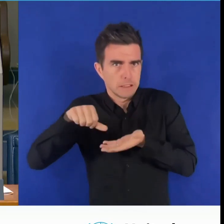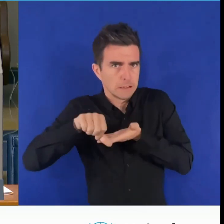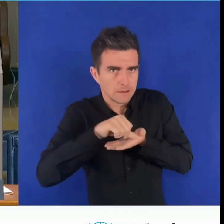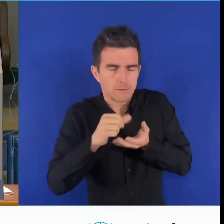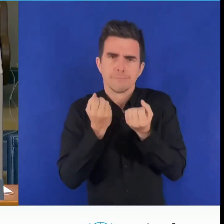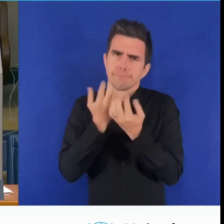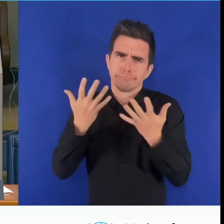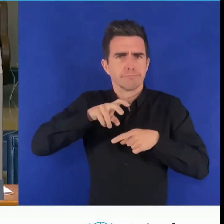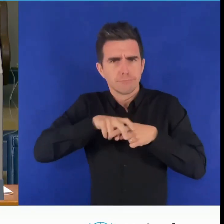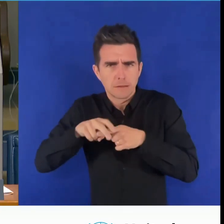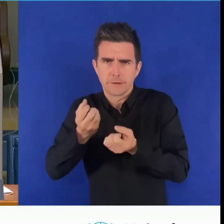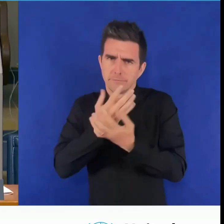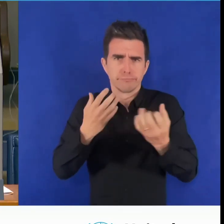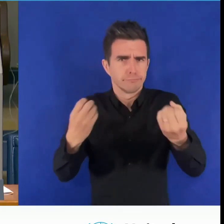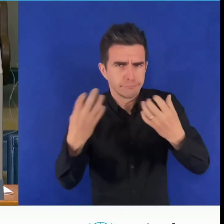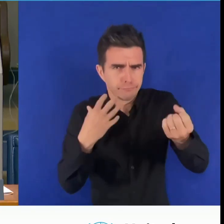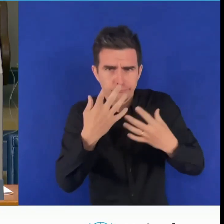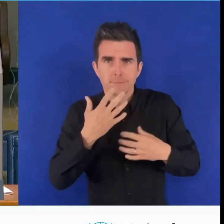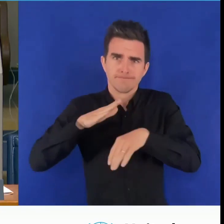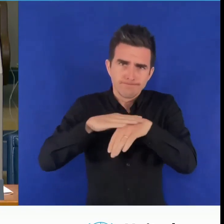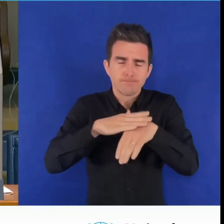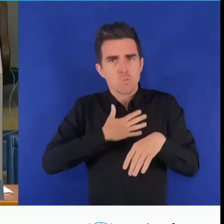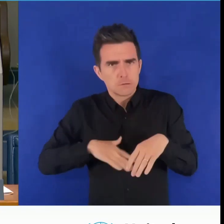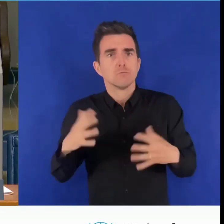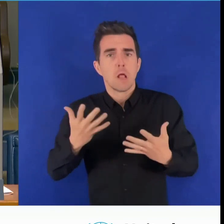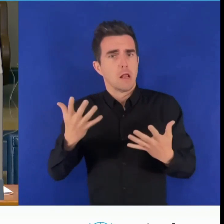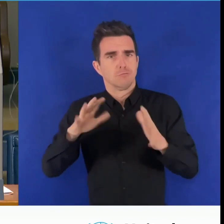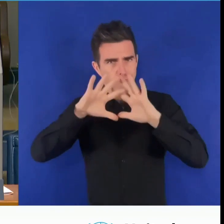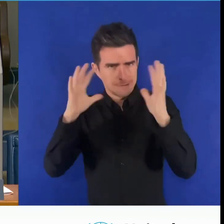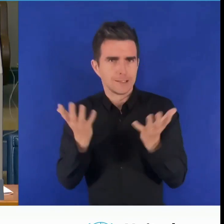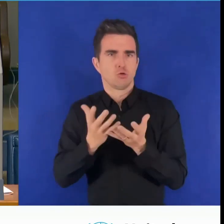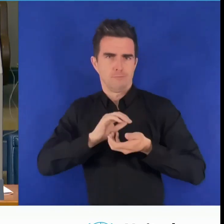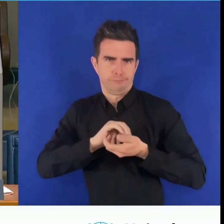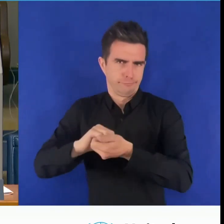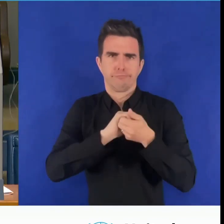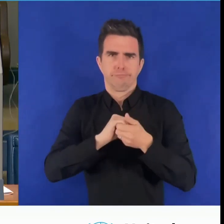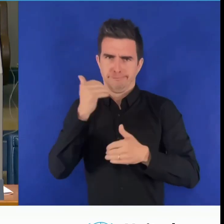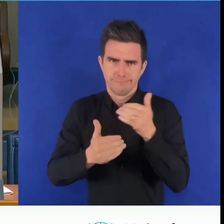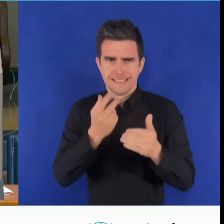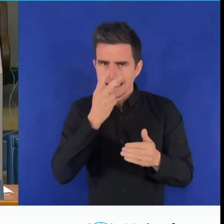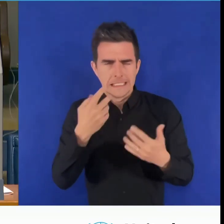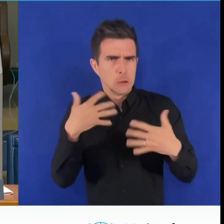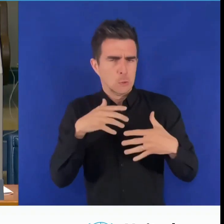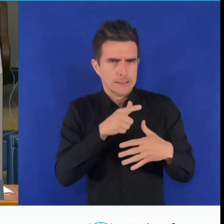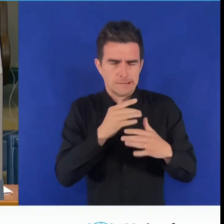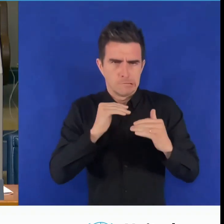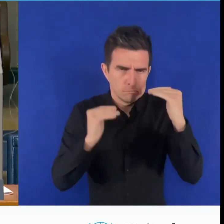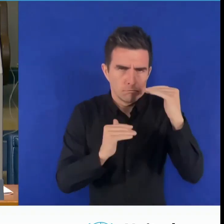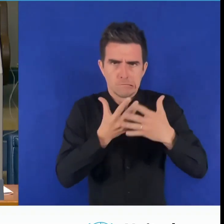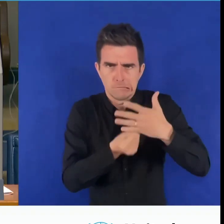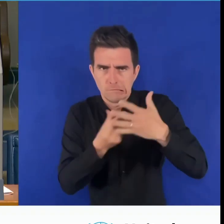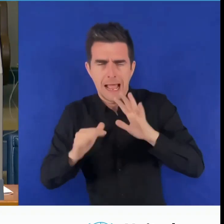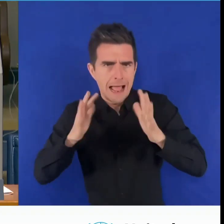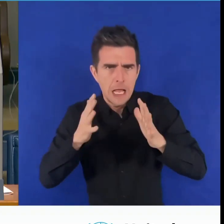partnerships with the private sector, capacity building, and local production of technology in developing countries. This would also help bring